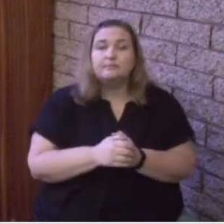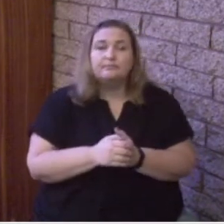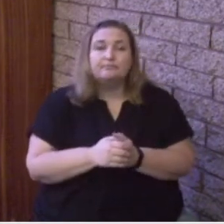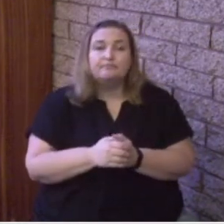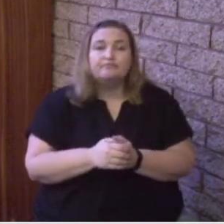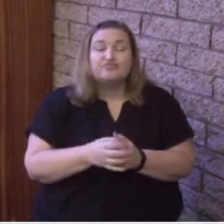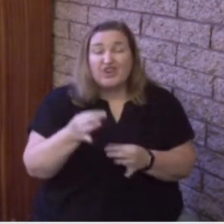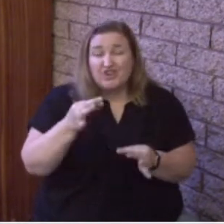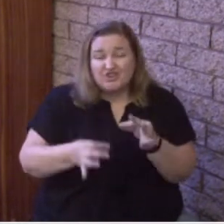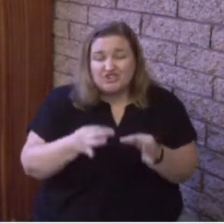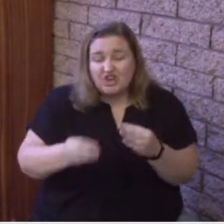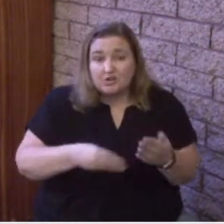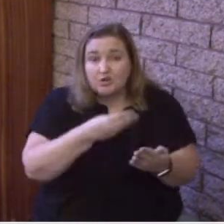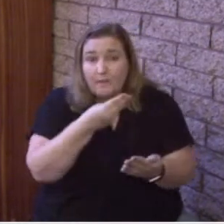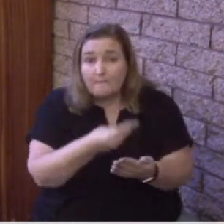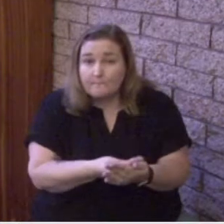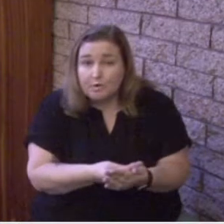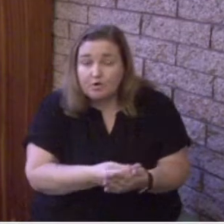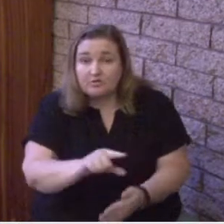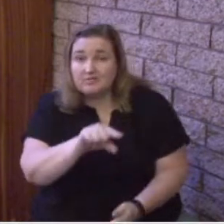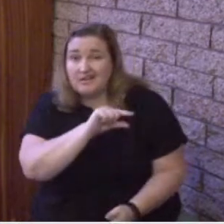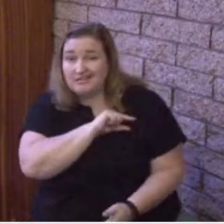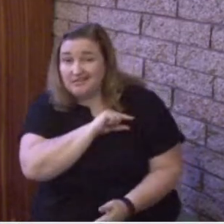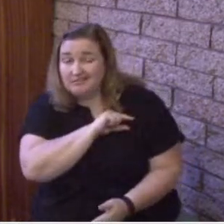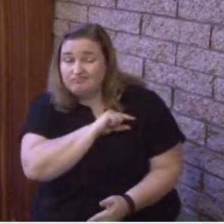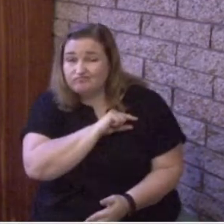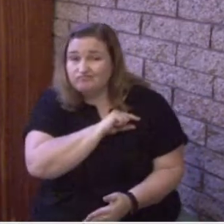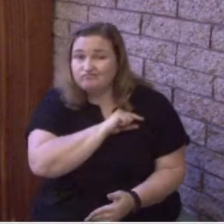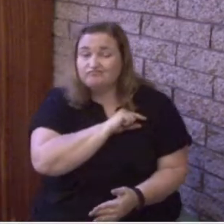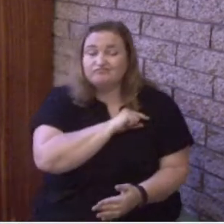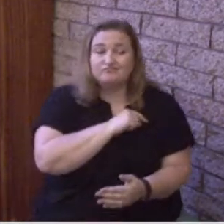The Holy Spirit convicts us of our sins.